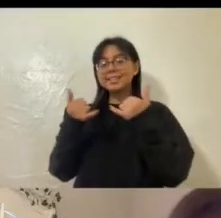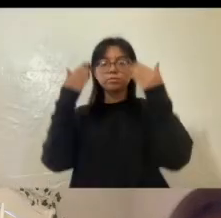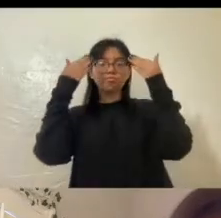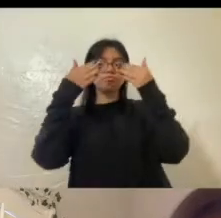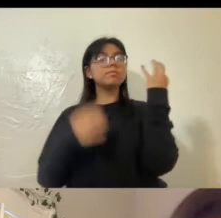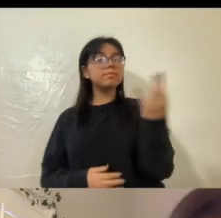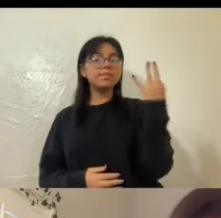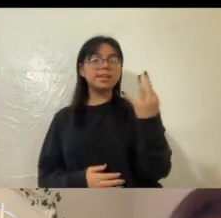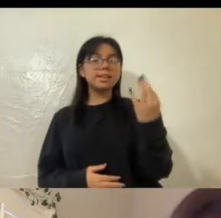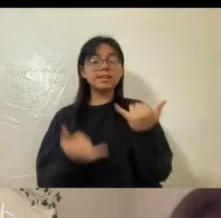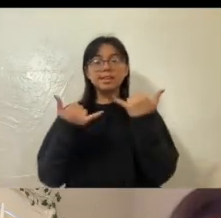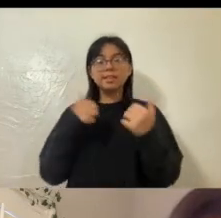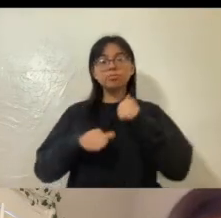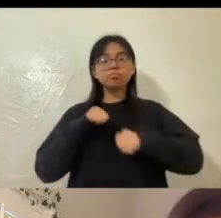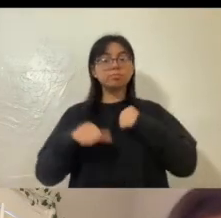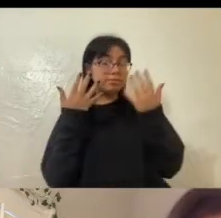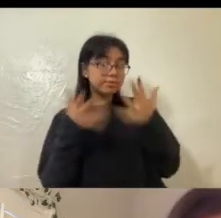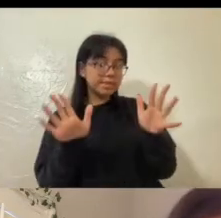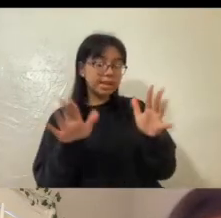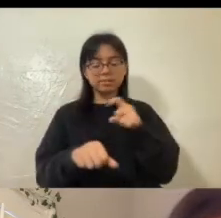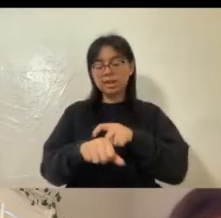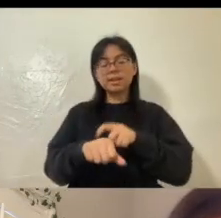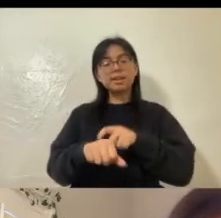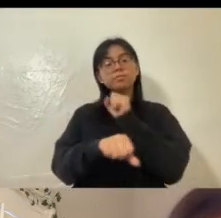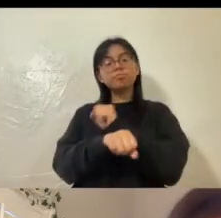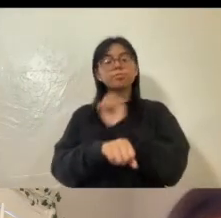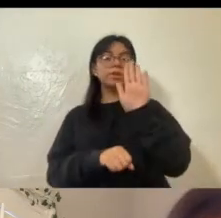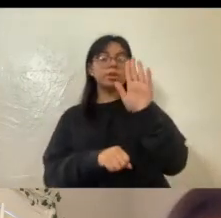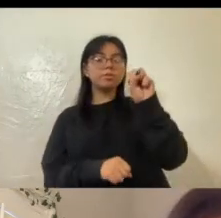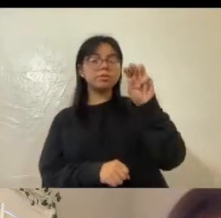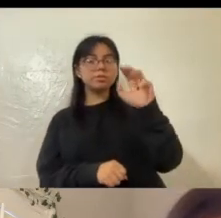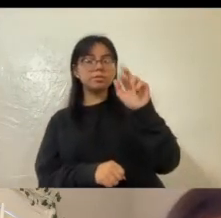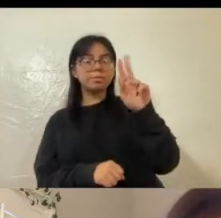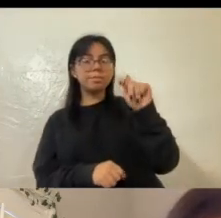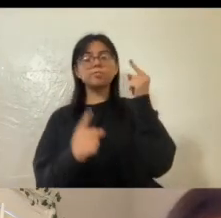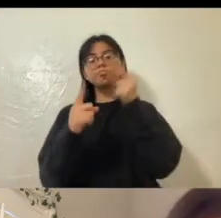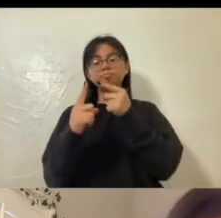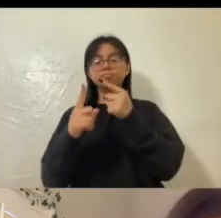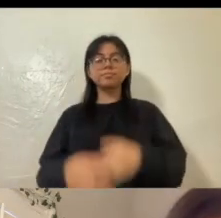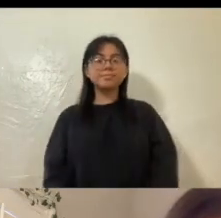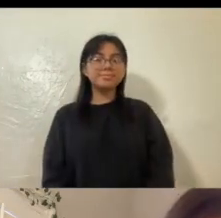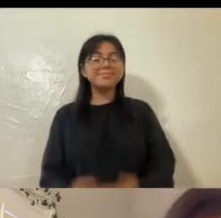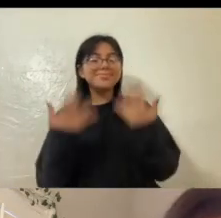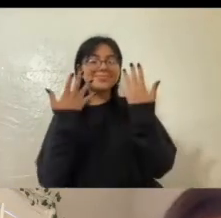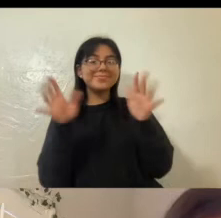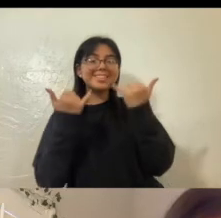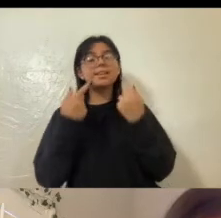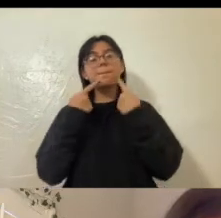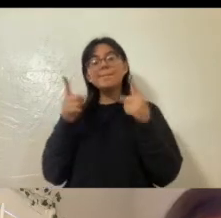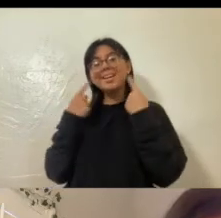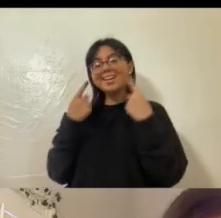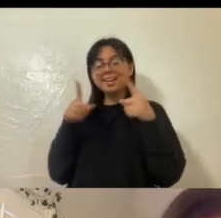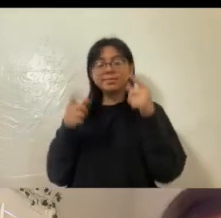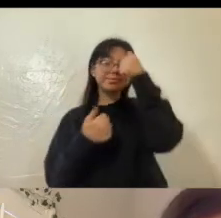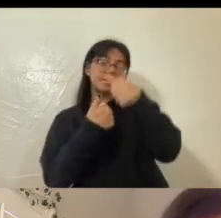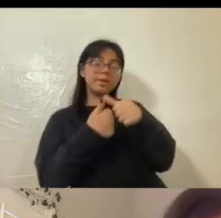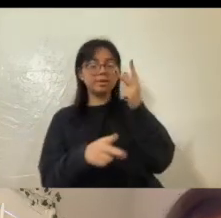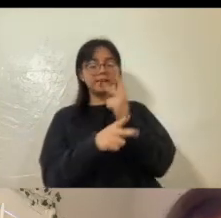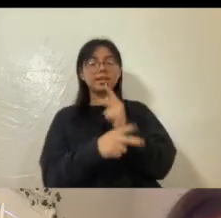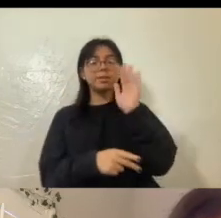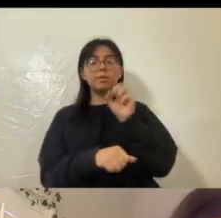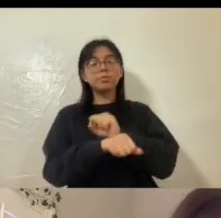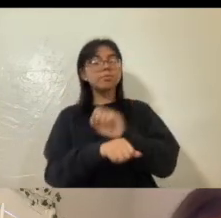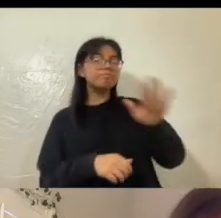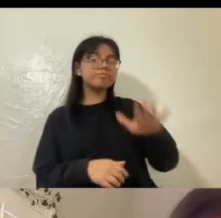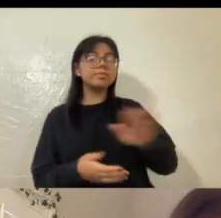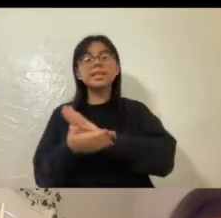so right after this episode it's time to work on your smart goals that's it for today's announcements remember